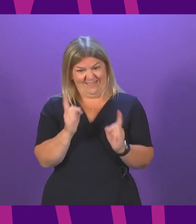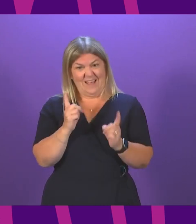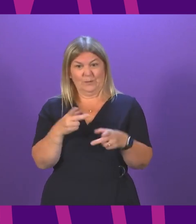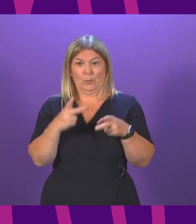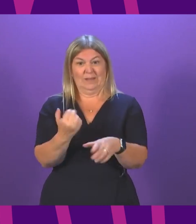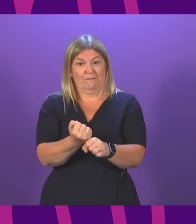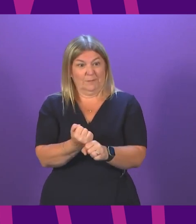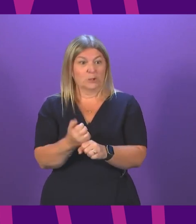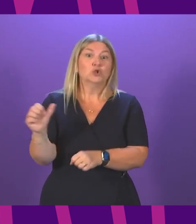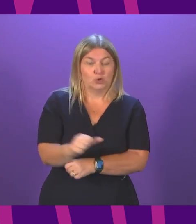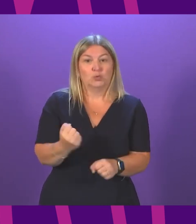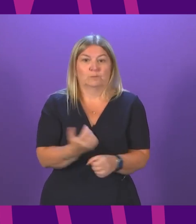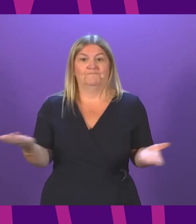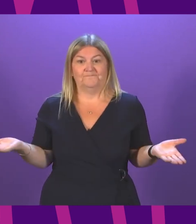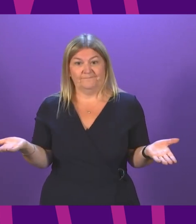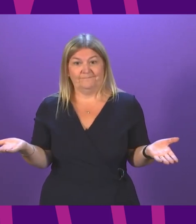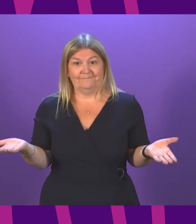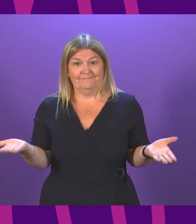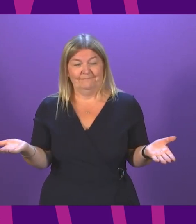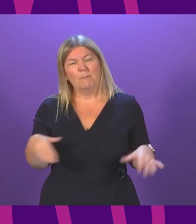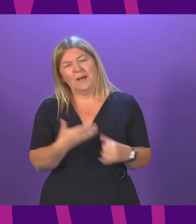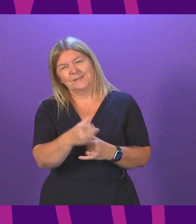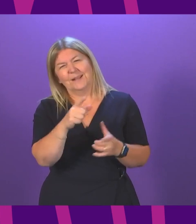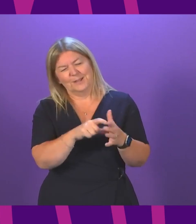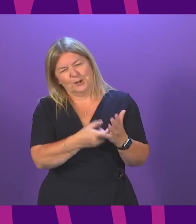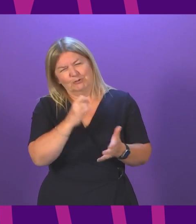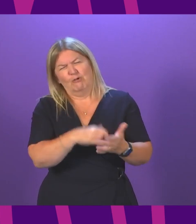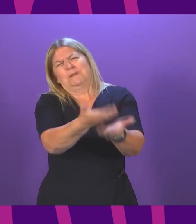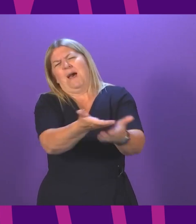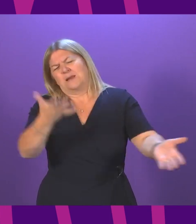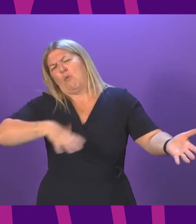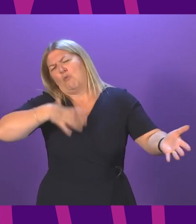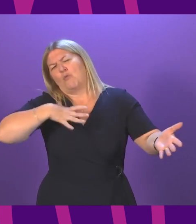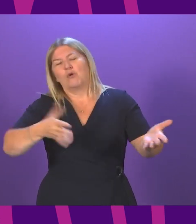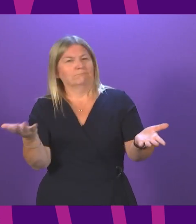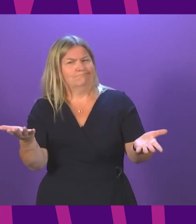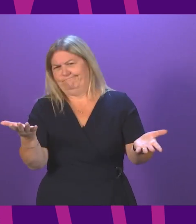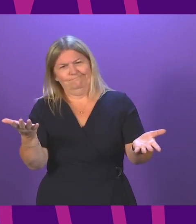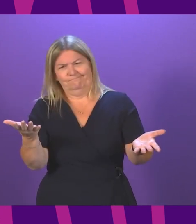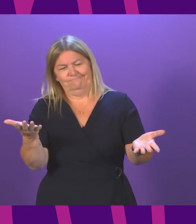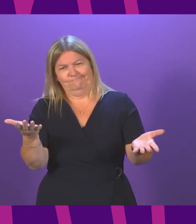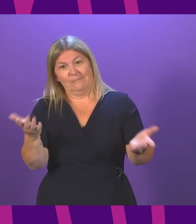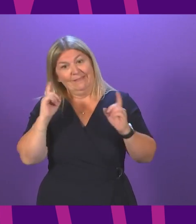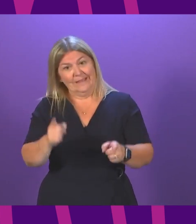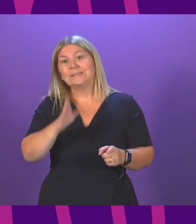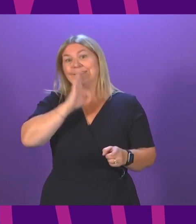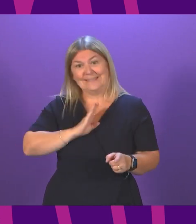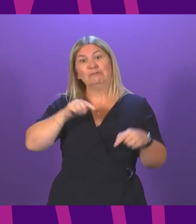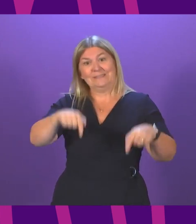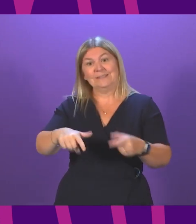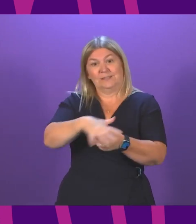is often, until it doesn't suit him, the way Douglas Ross demands that government operates. You know, this is a serious